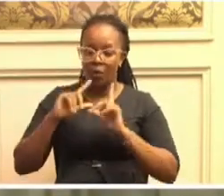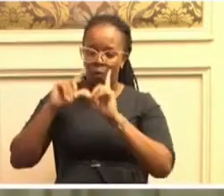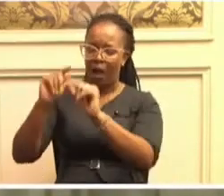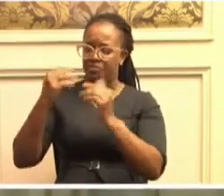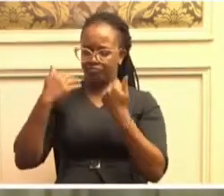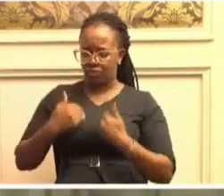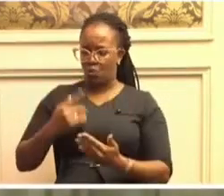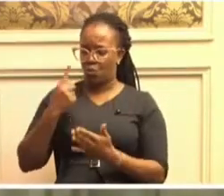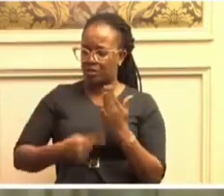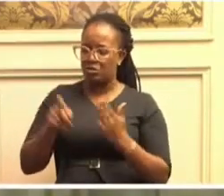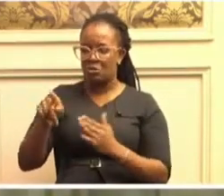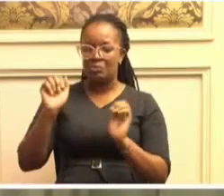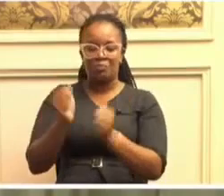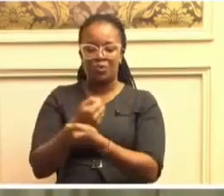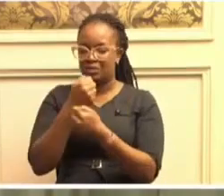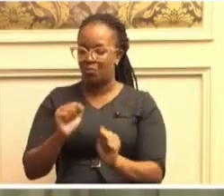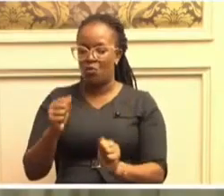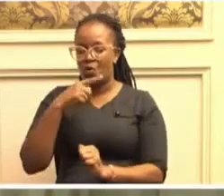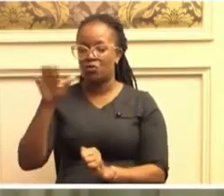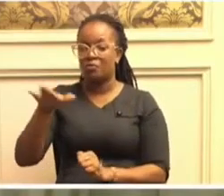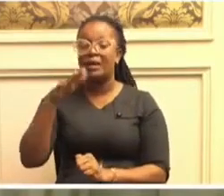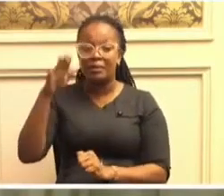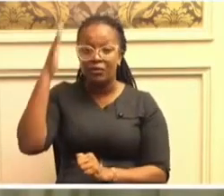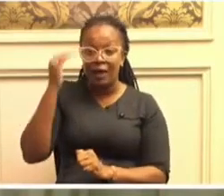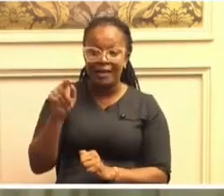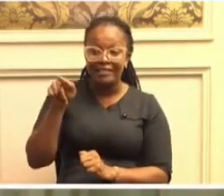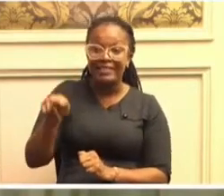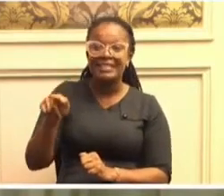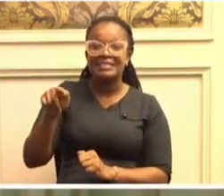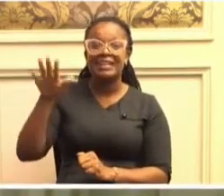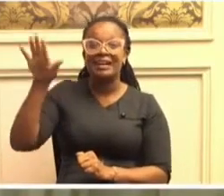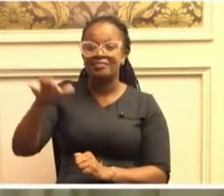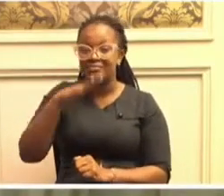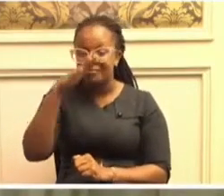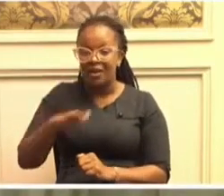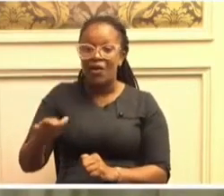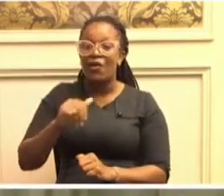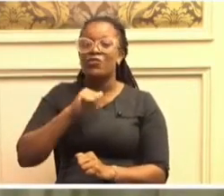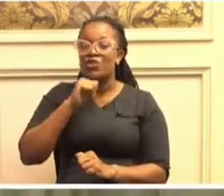because it is a house of unlearned fellows.